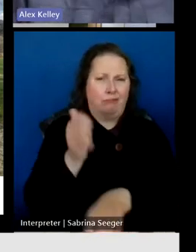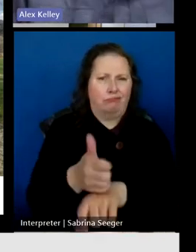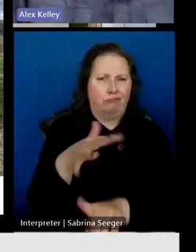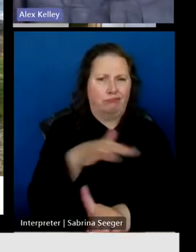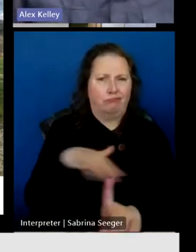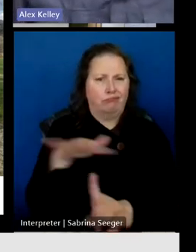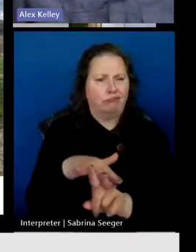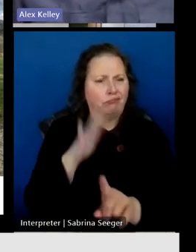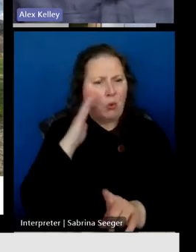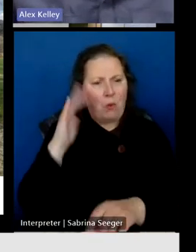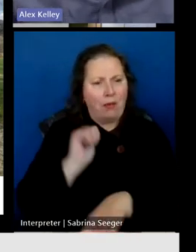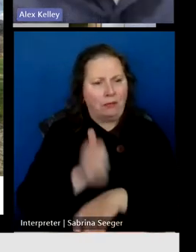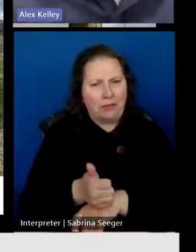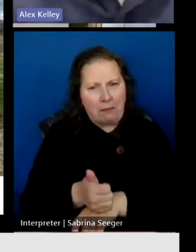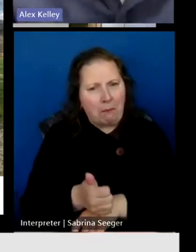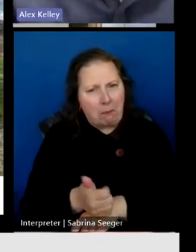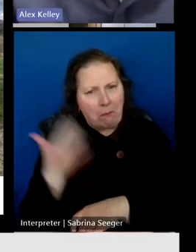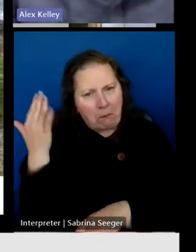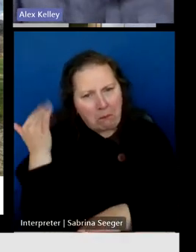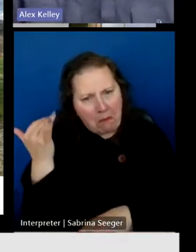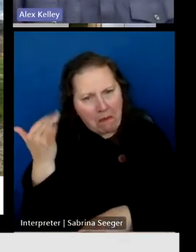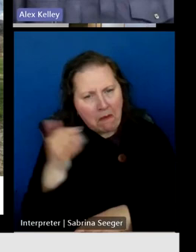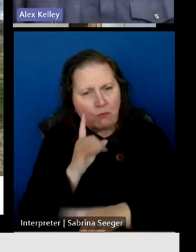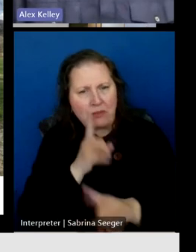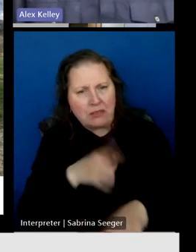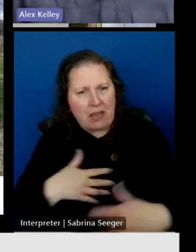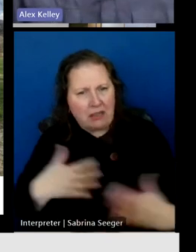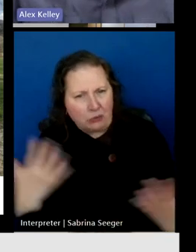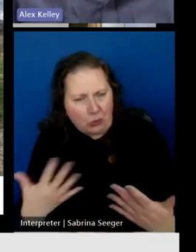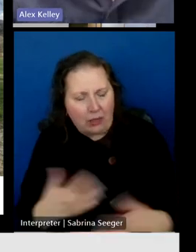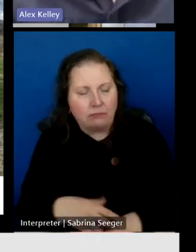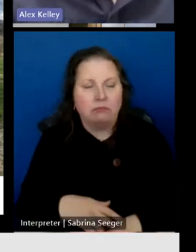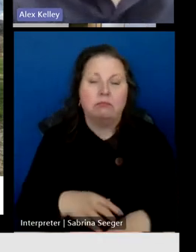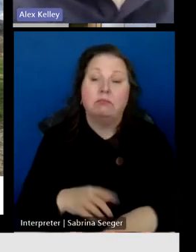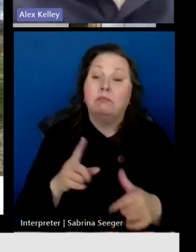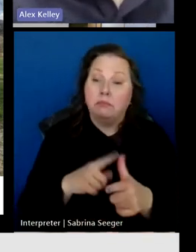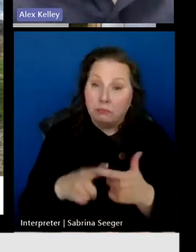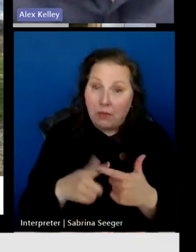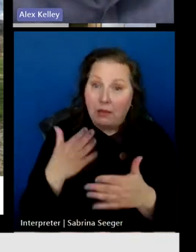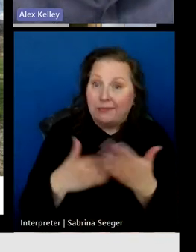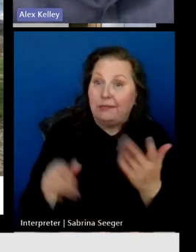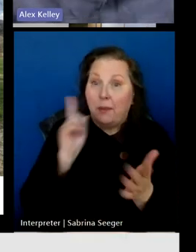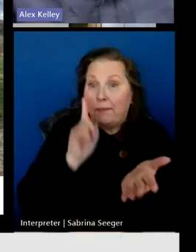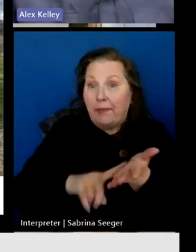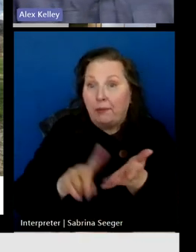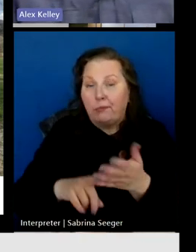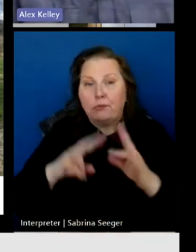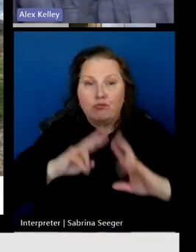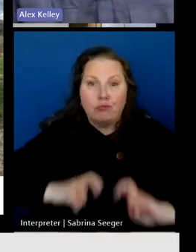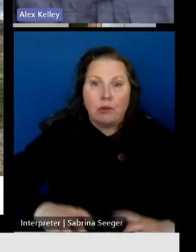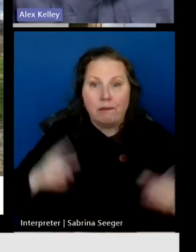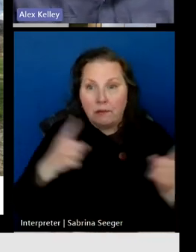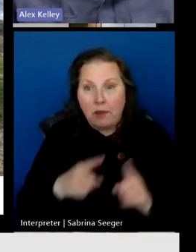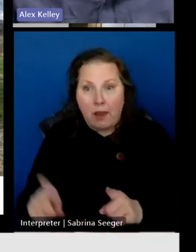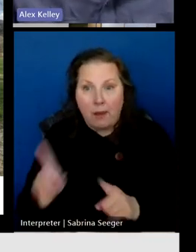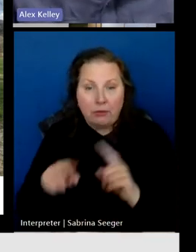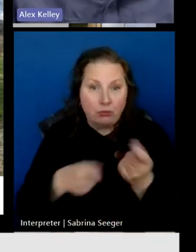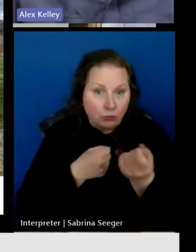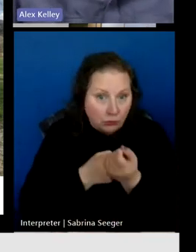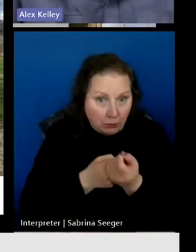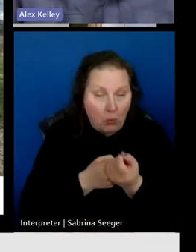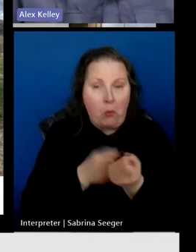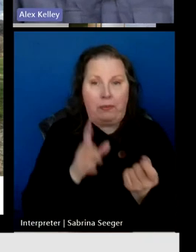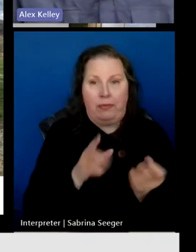has been created in response to. I'm then going to go into some of the research and analysis that was done to support the